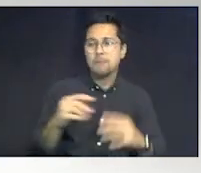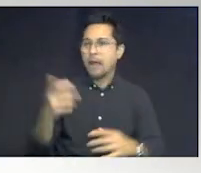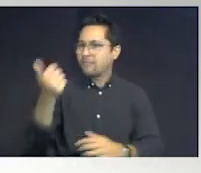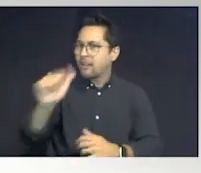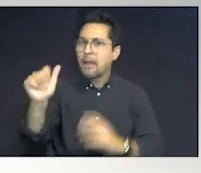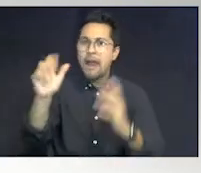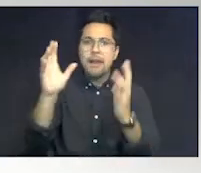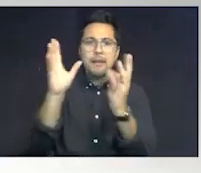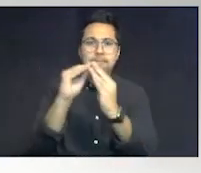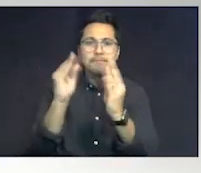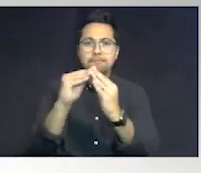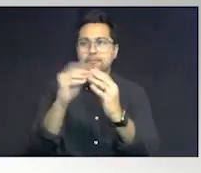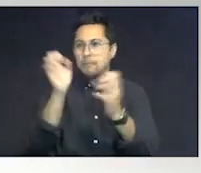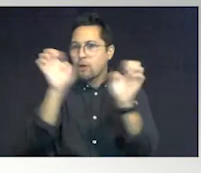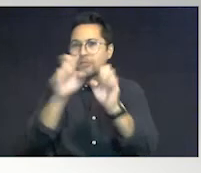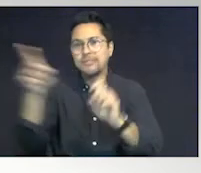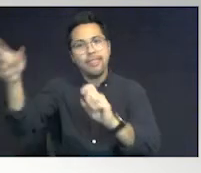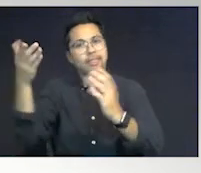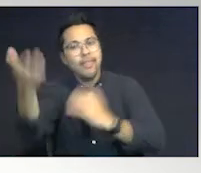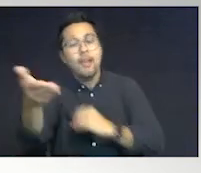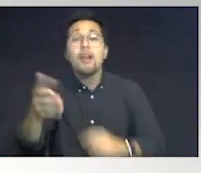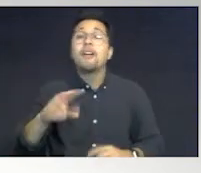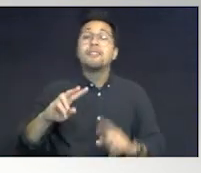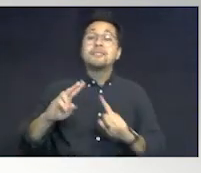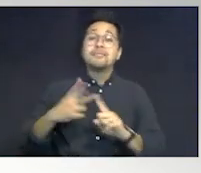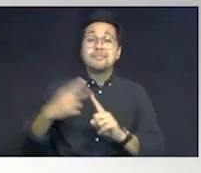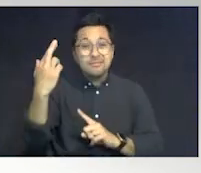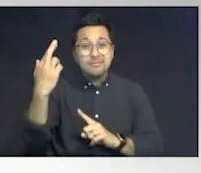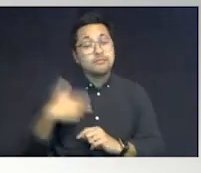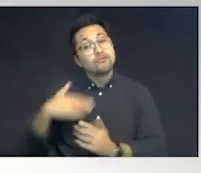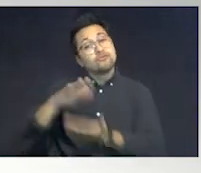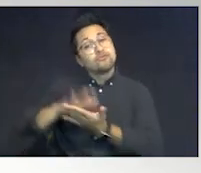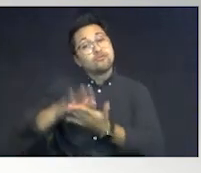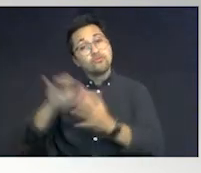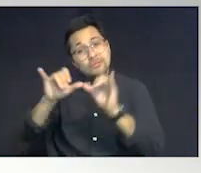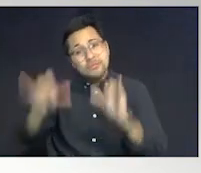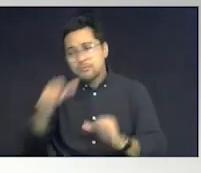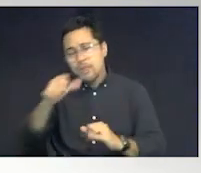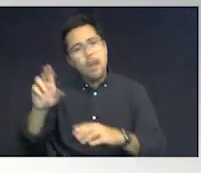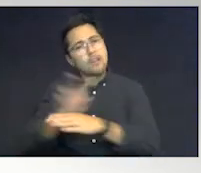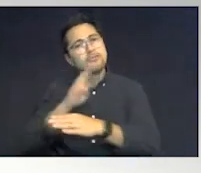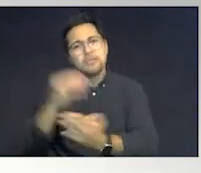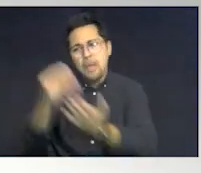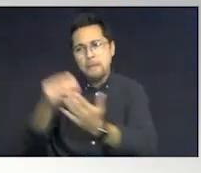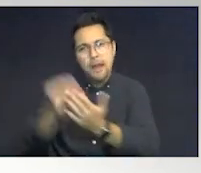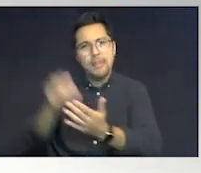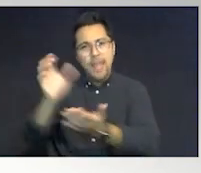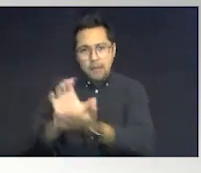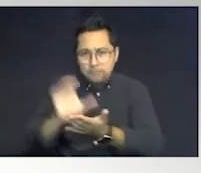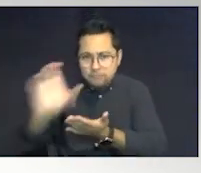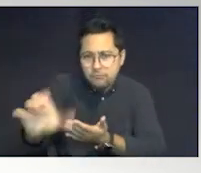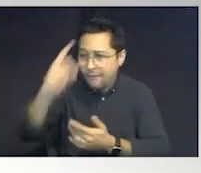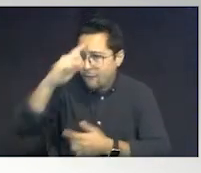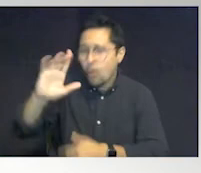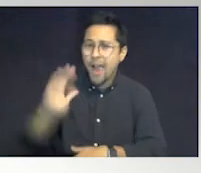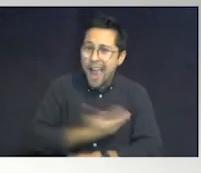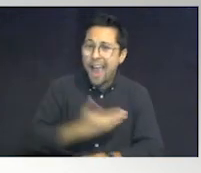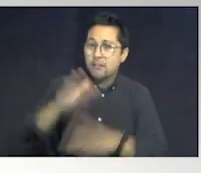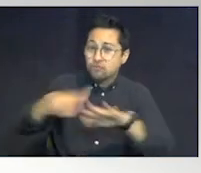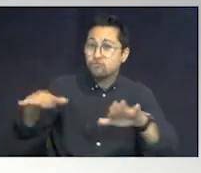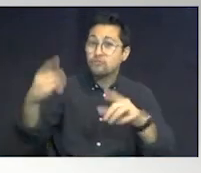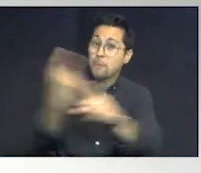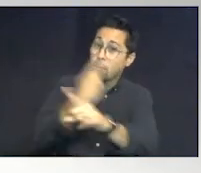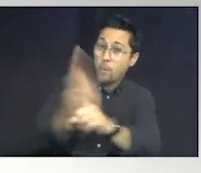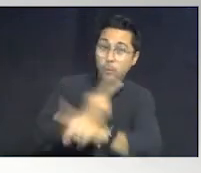it is responding. Number two, school systems are not using the money that has been allocated to our children appropriately.